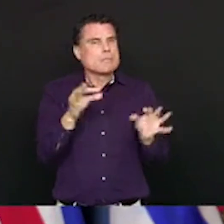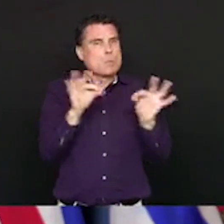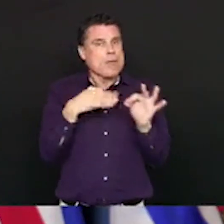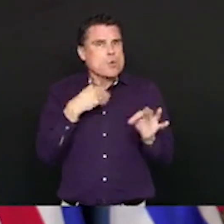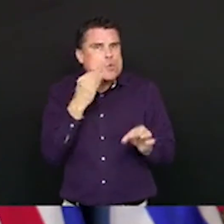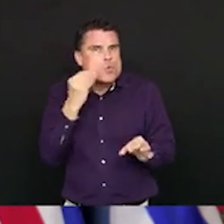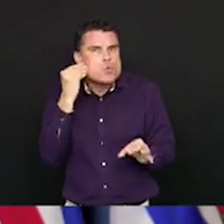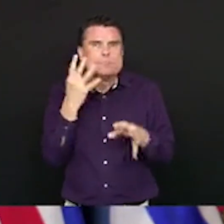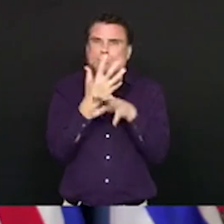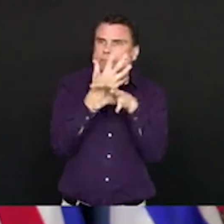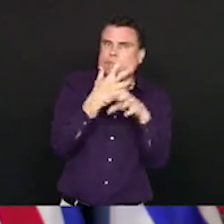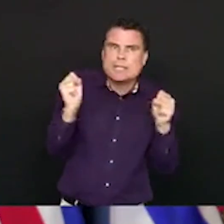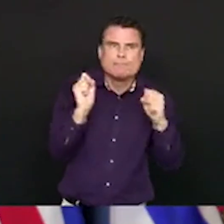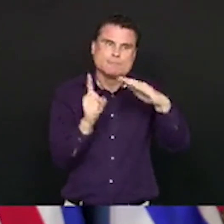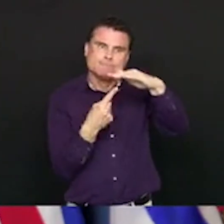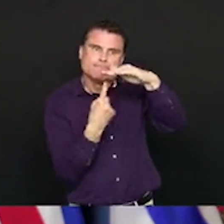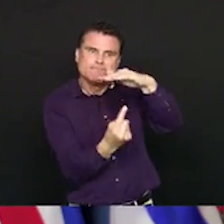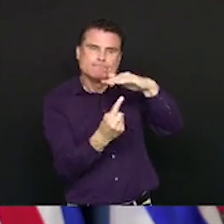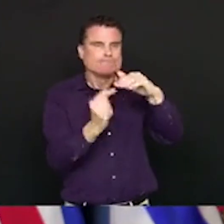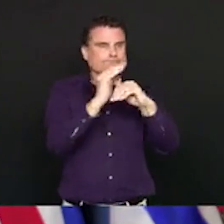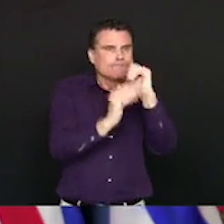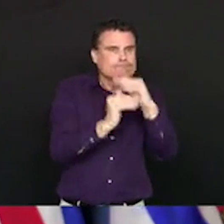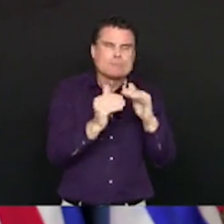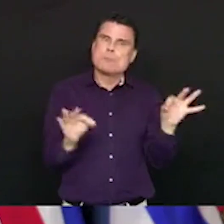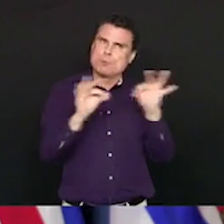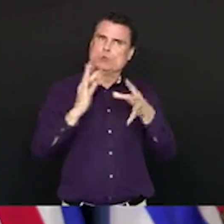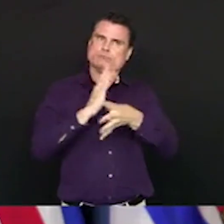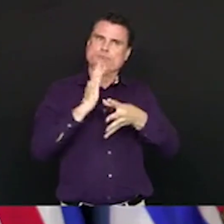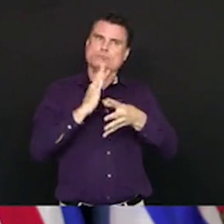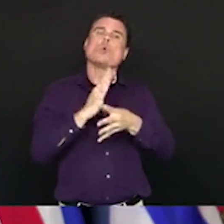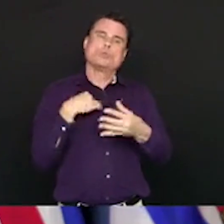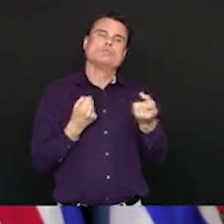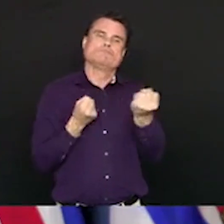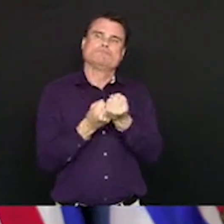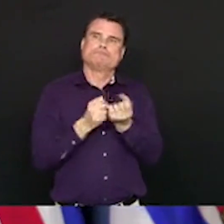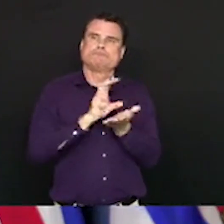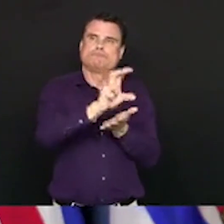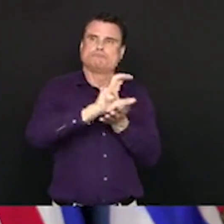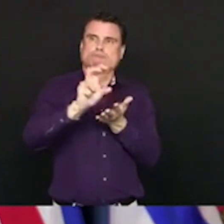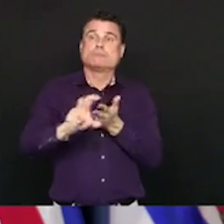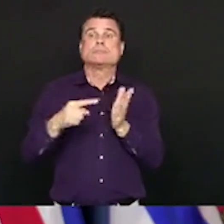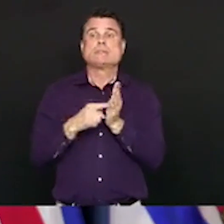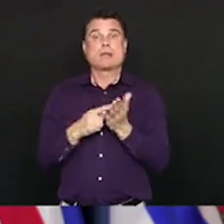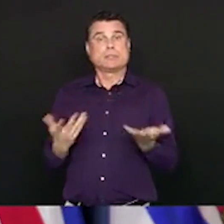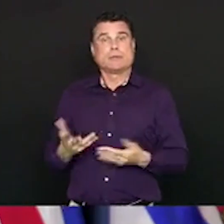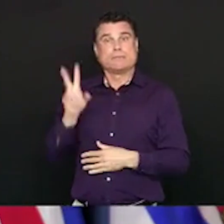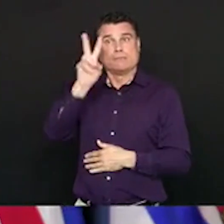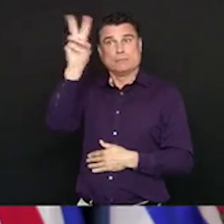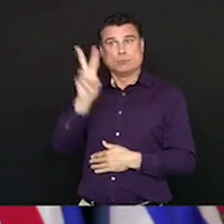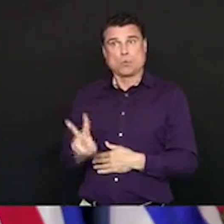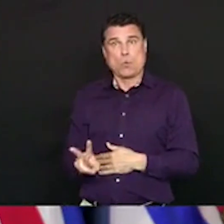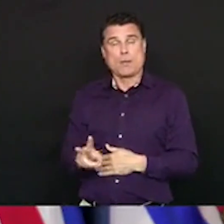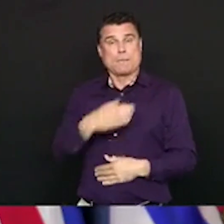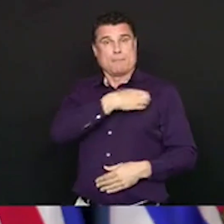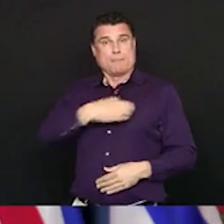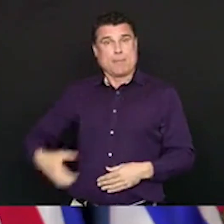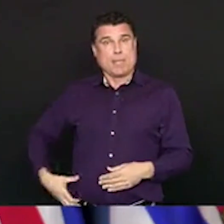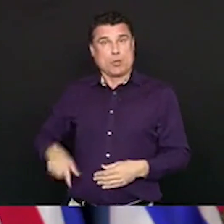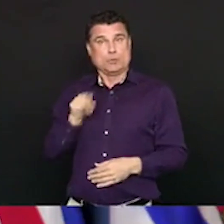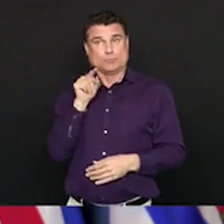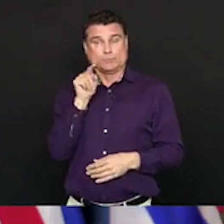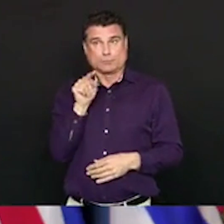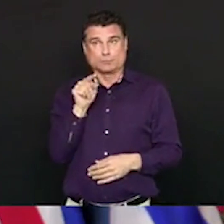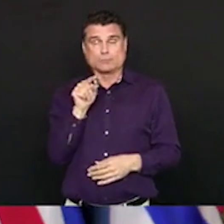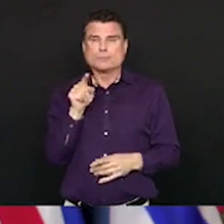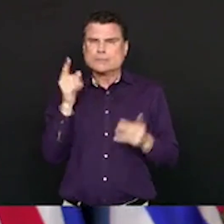like here in Victoria, Mayor Helps and her council looking at innovative ways to try and find housing or appropriate